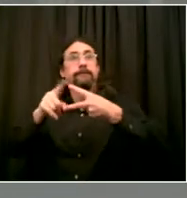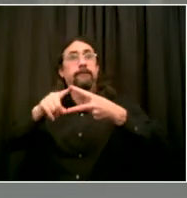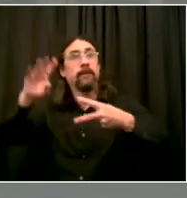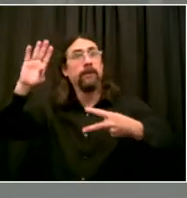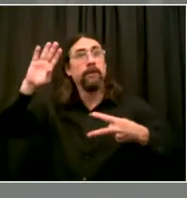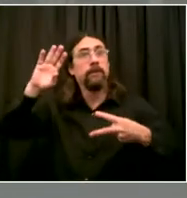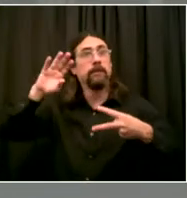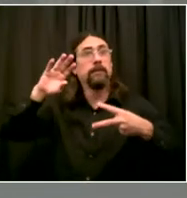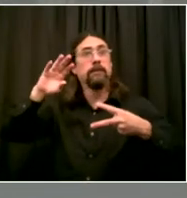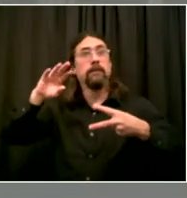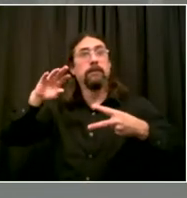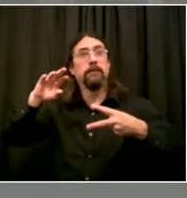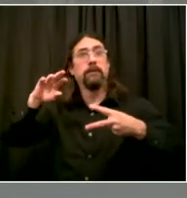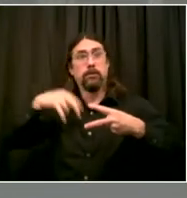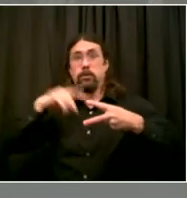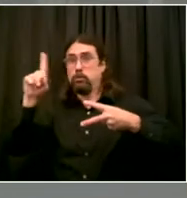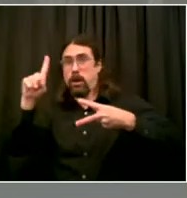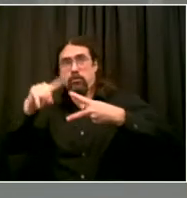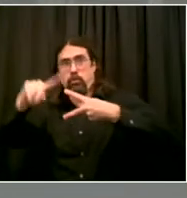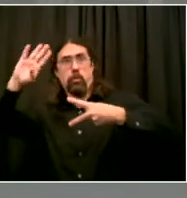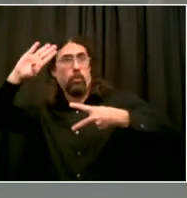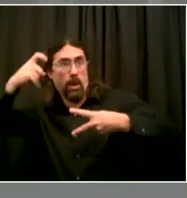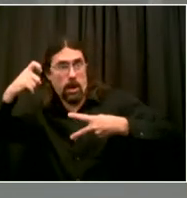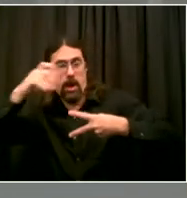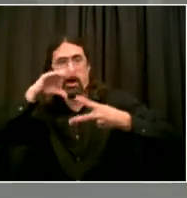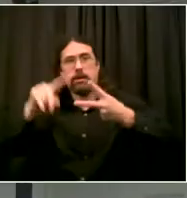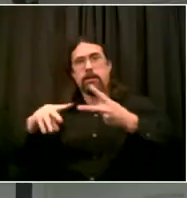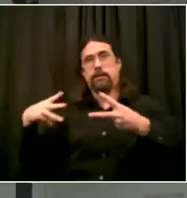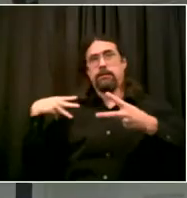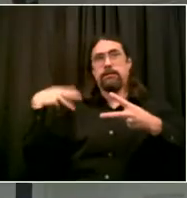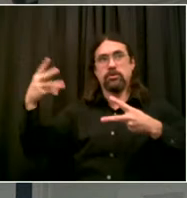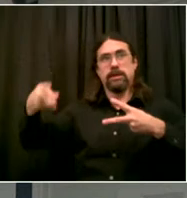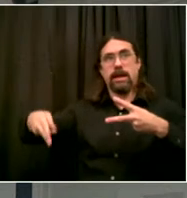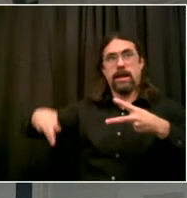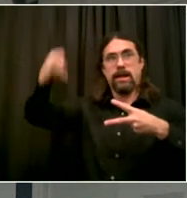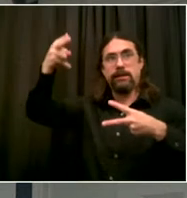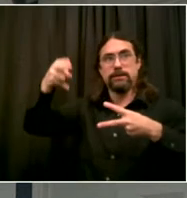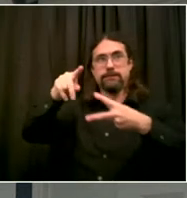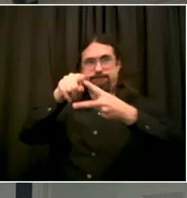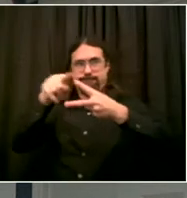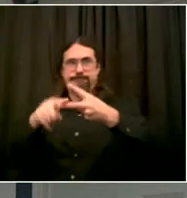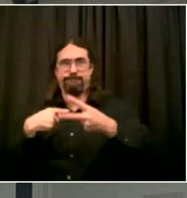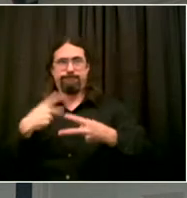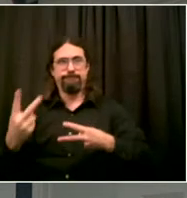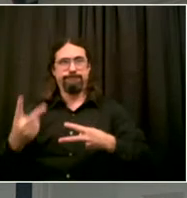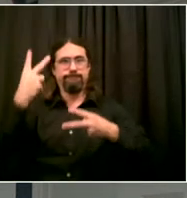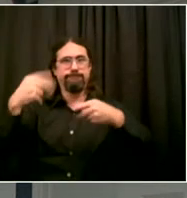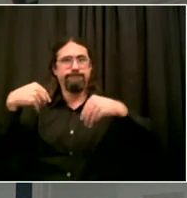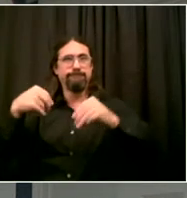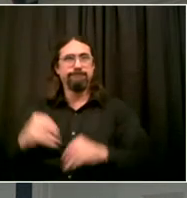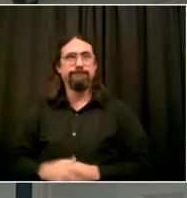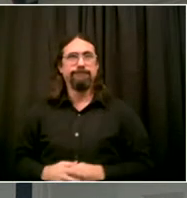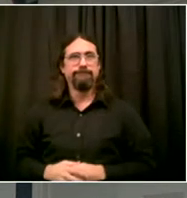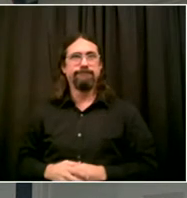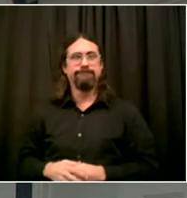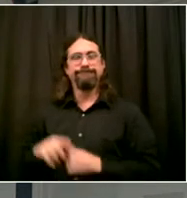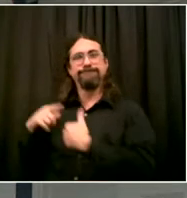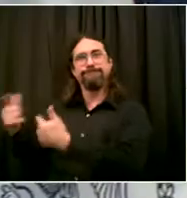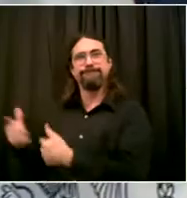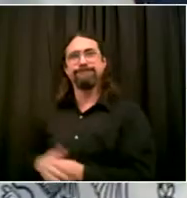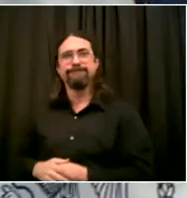And 133 is the Inferno Road in the Bronx. All right. So for all those folks looking for a great place to do some holiday shopping,